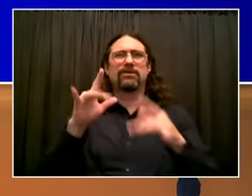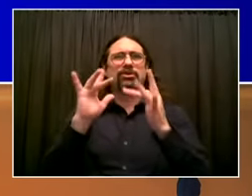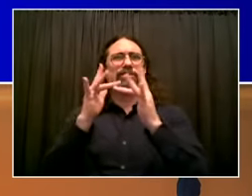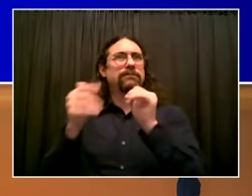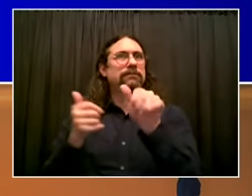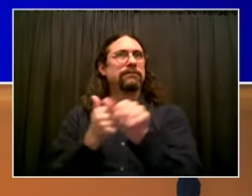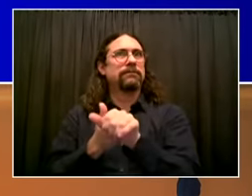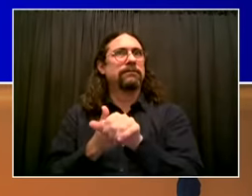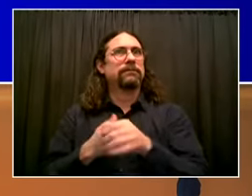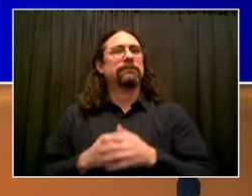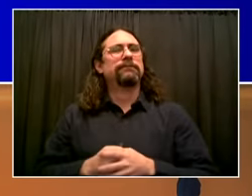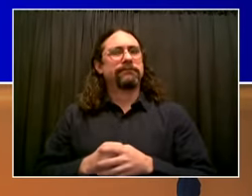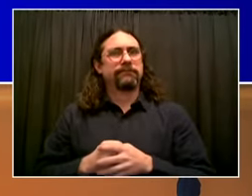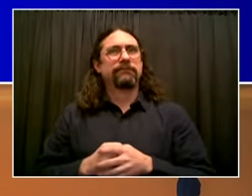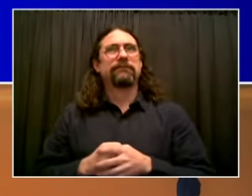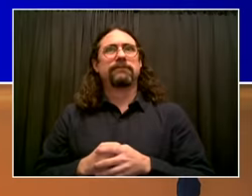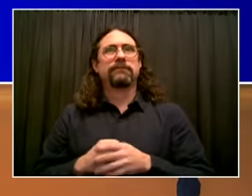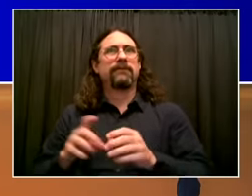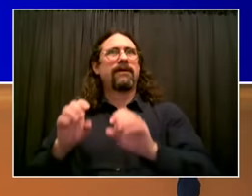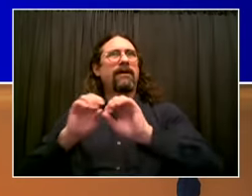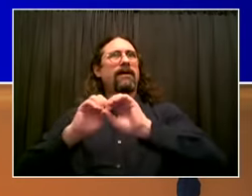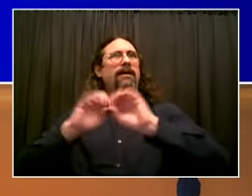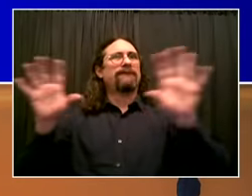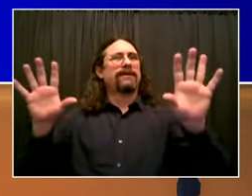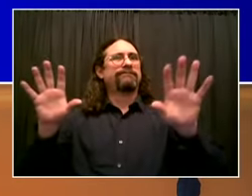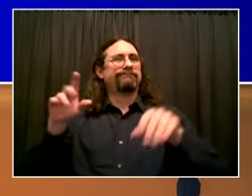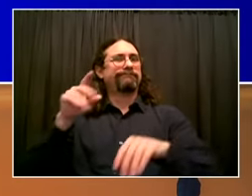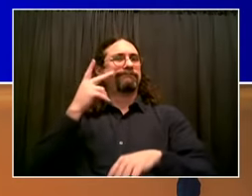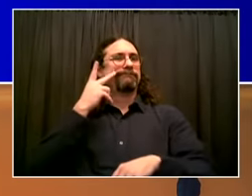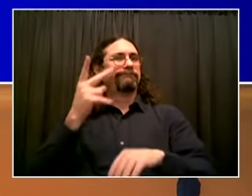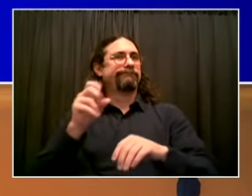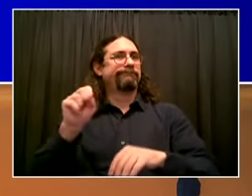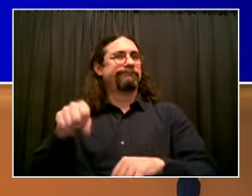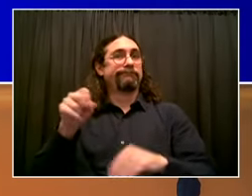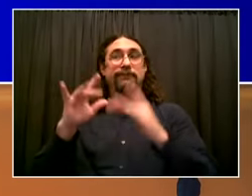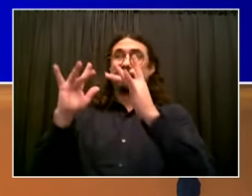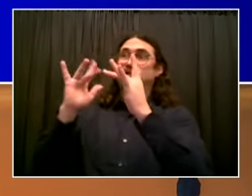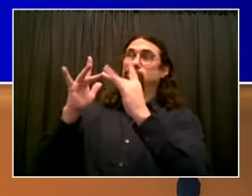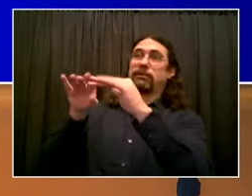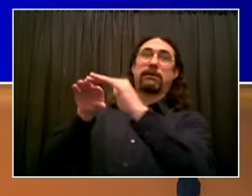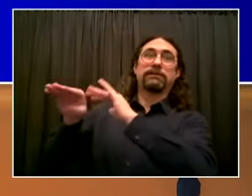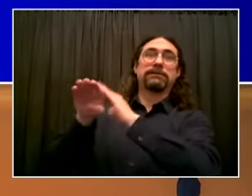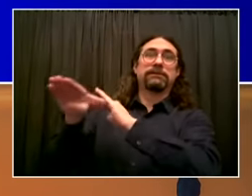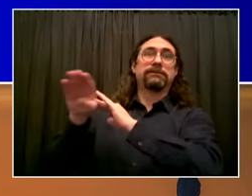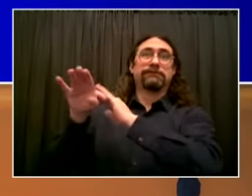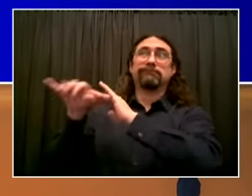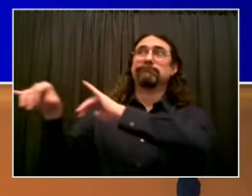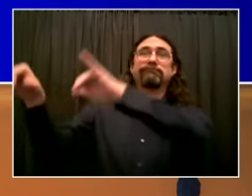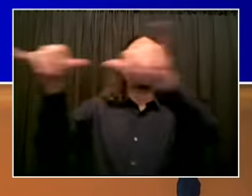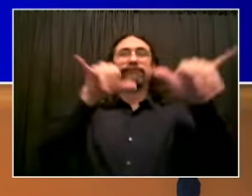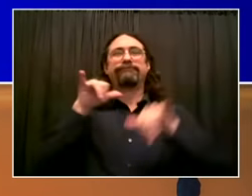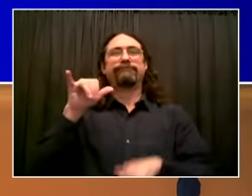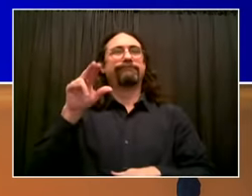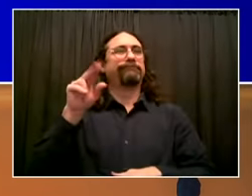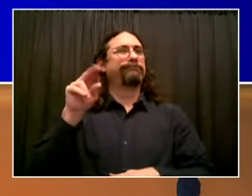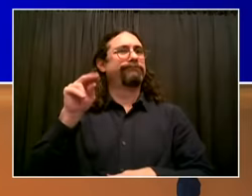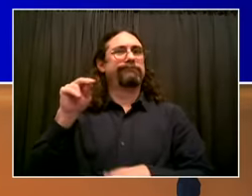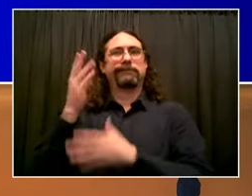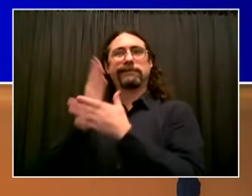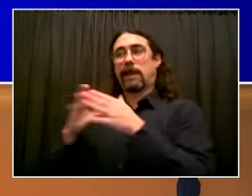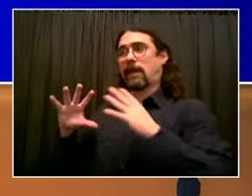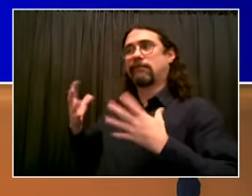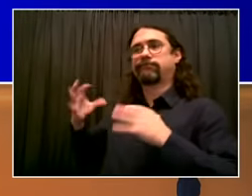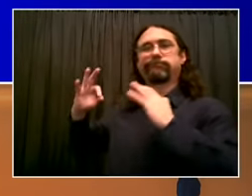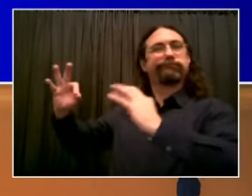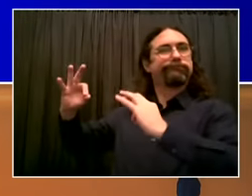So recovery for all means doing something very different when it comes to digital access. In the state of the city, I talked about the fact